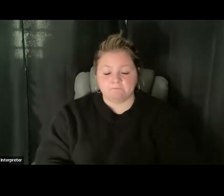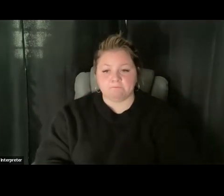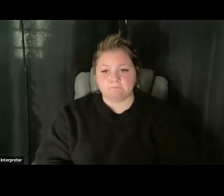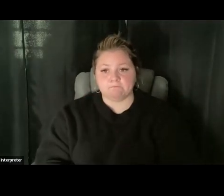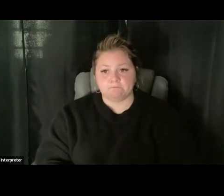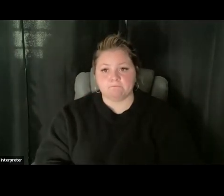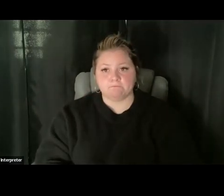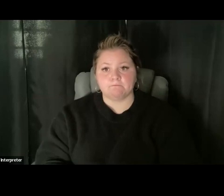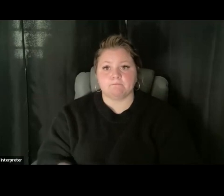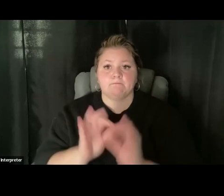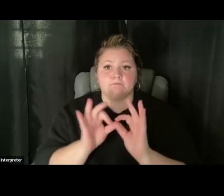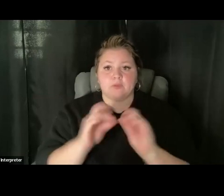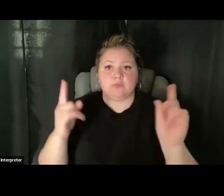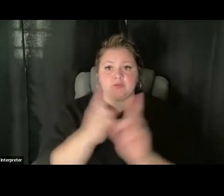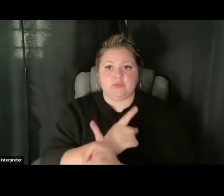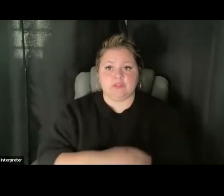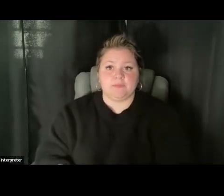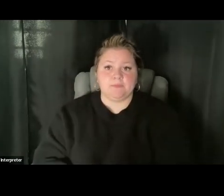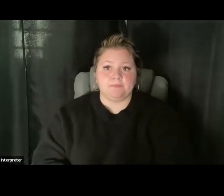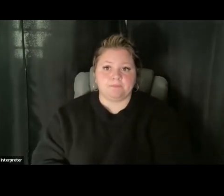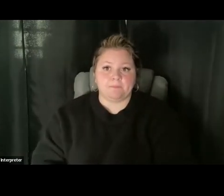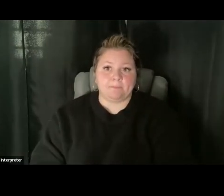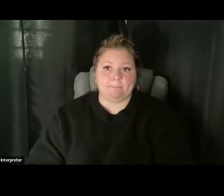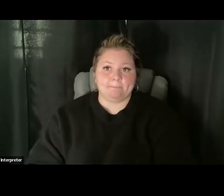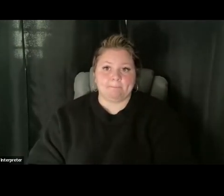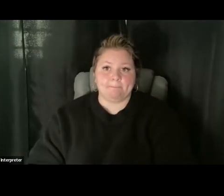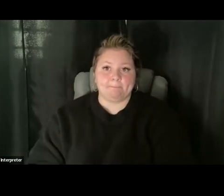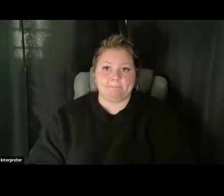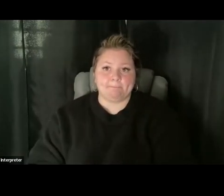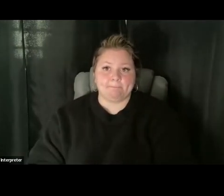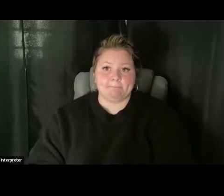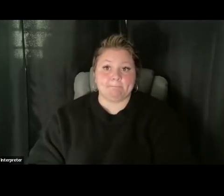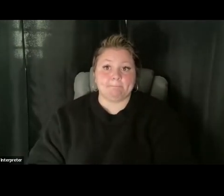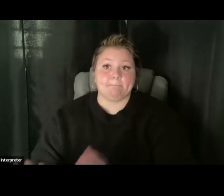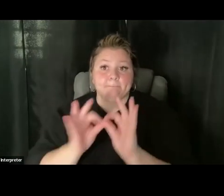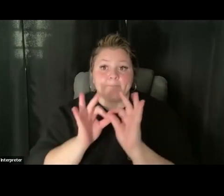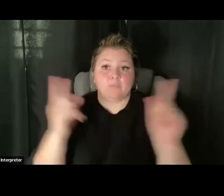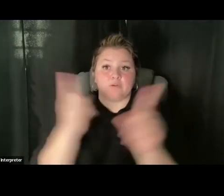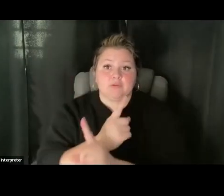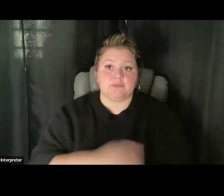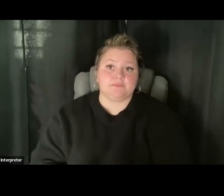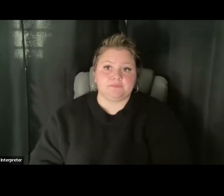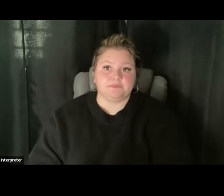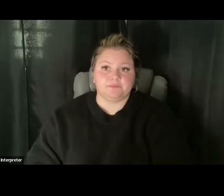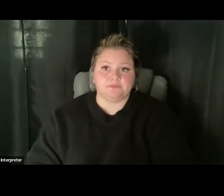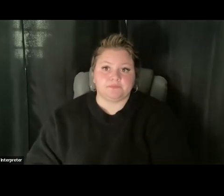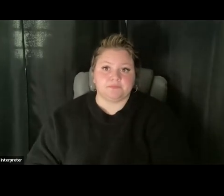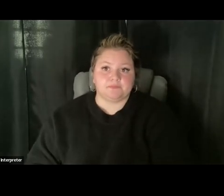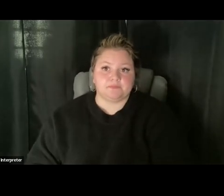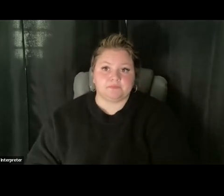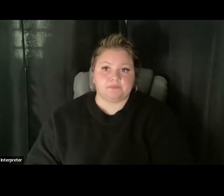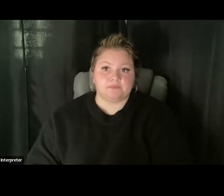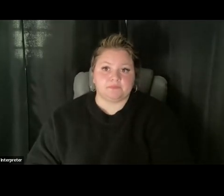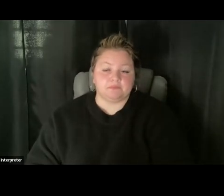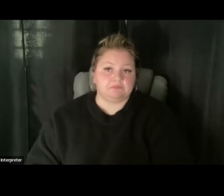some of the accessibility requirements around polling places are something that we'll be going, going over at the training at the accessibility training portion later.